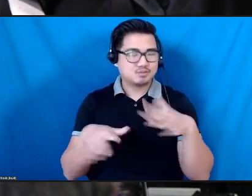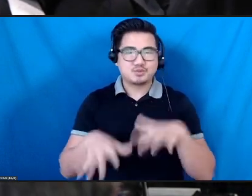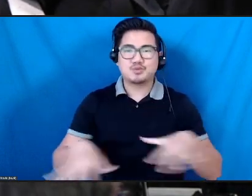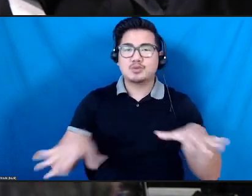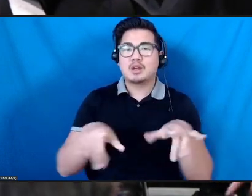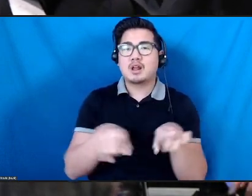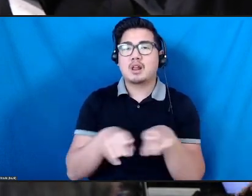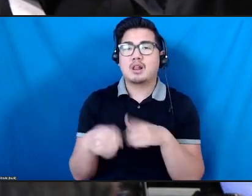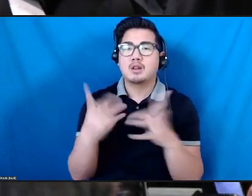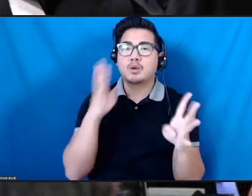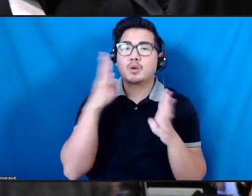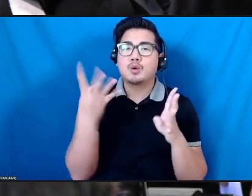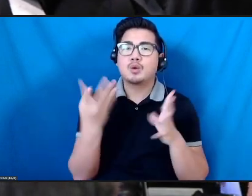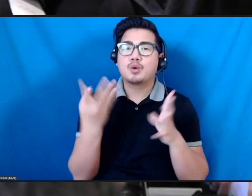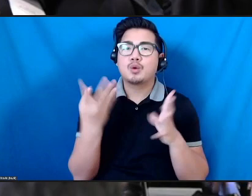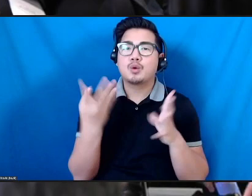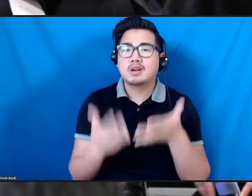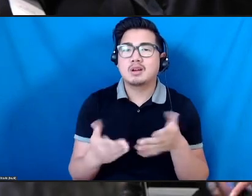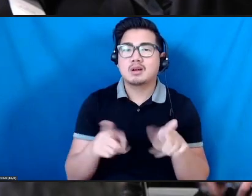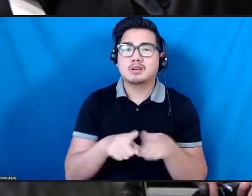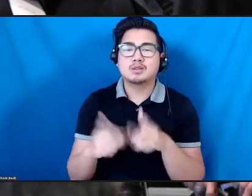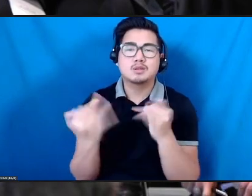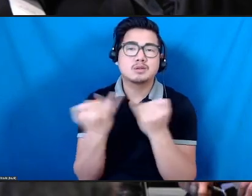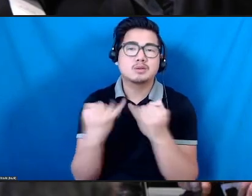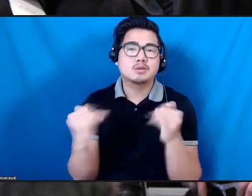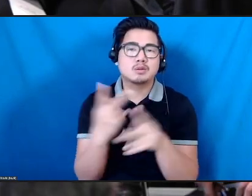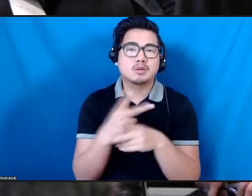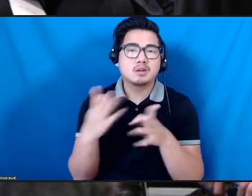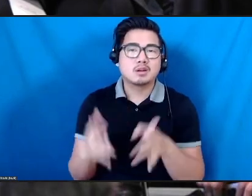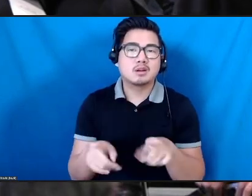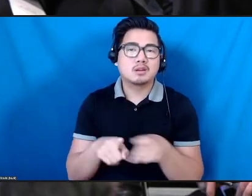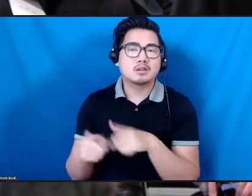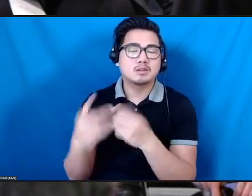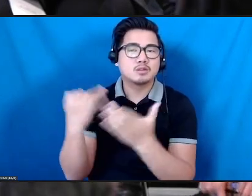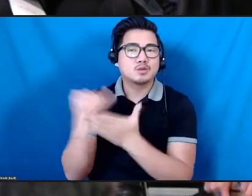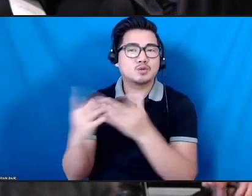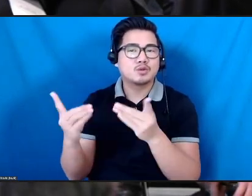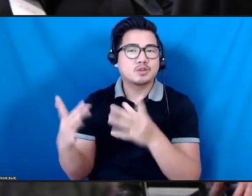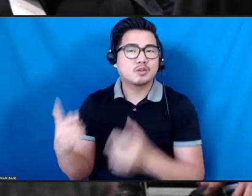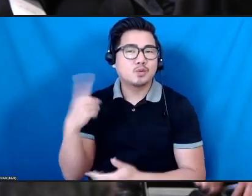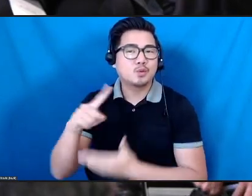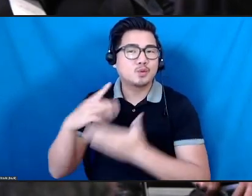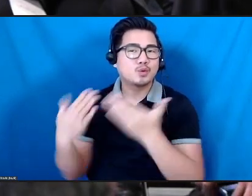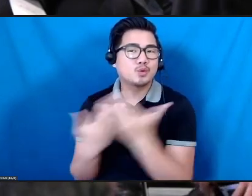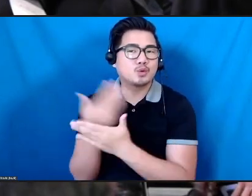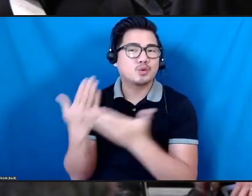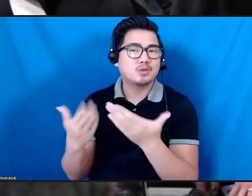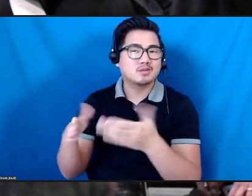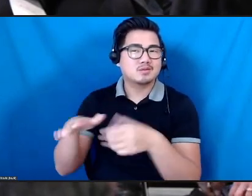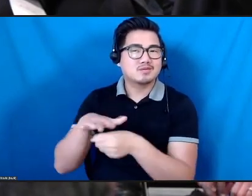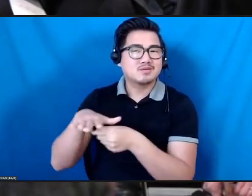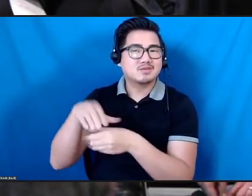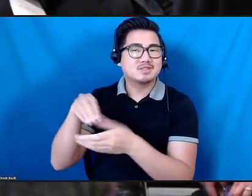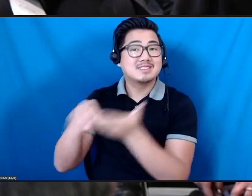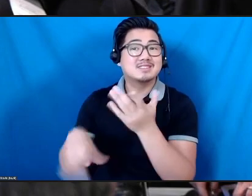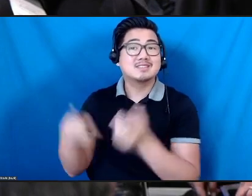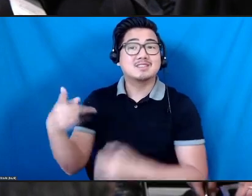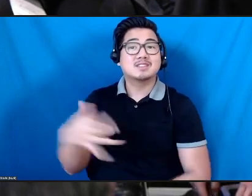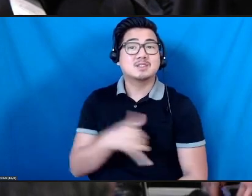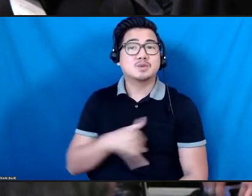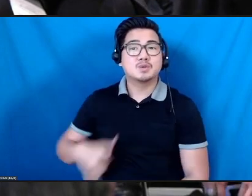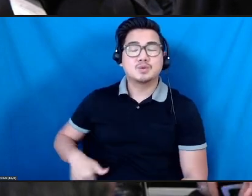independent producer, and as the associate artistic director at a new performance venue student center at Yale called the Schwartzen Center.